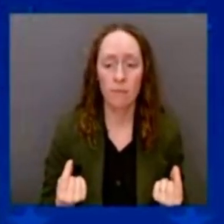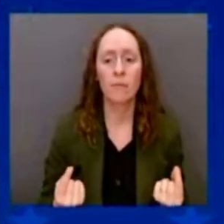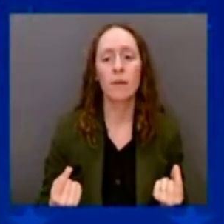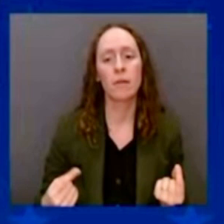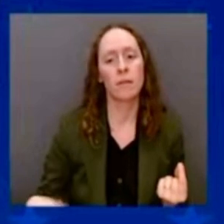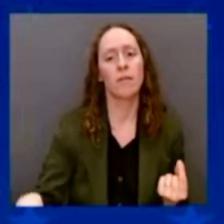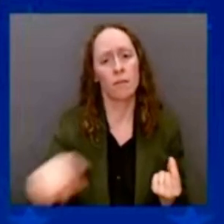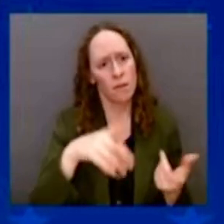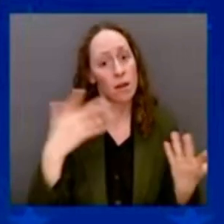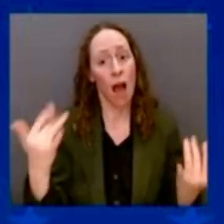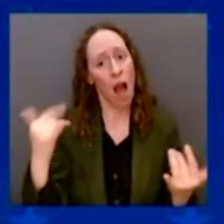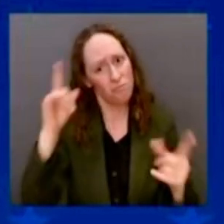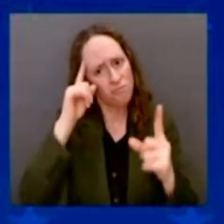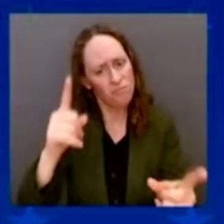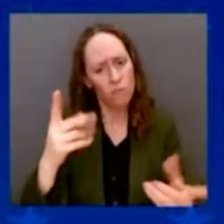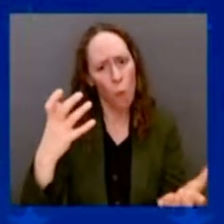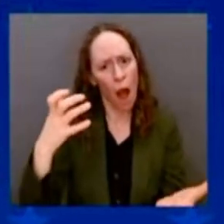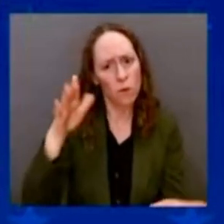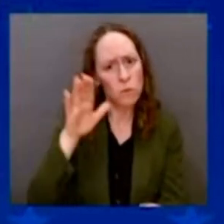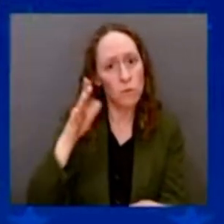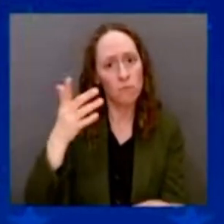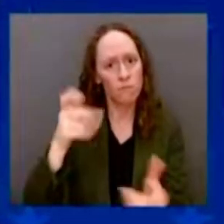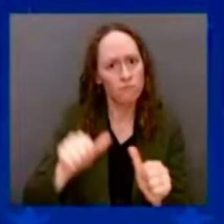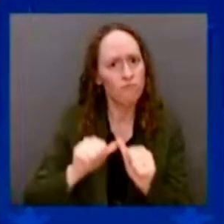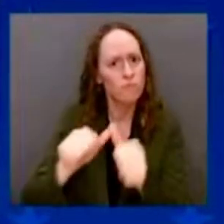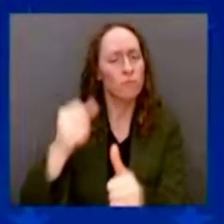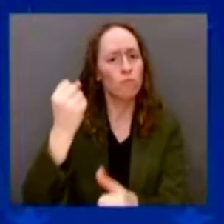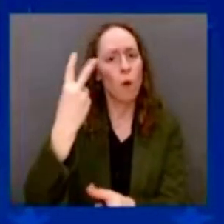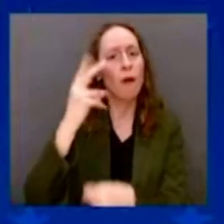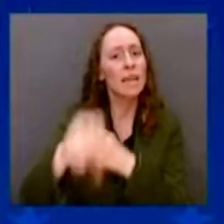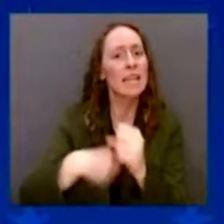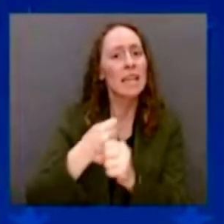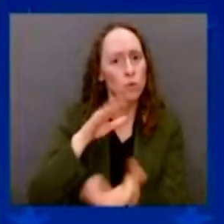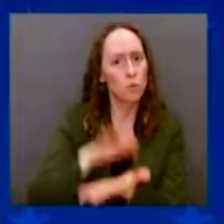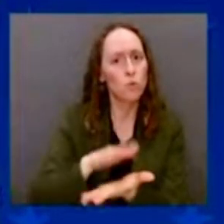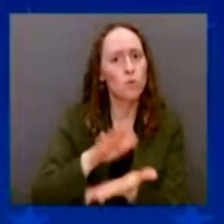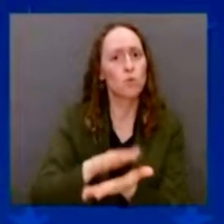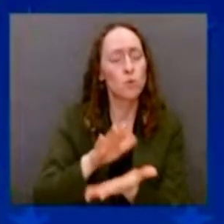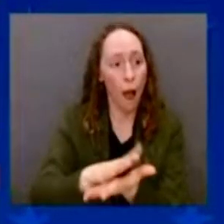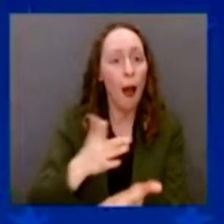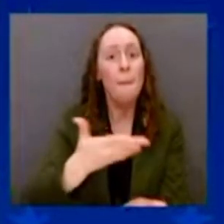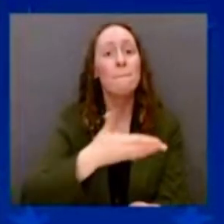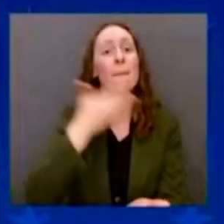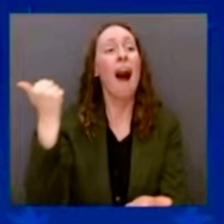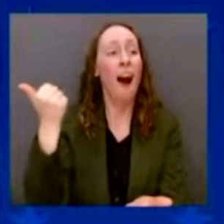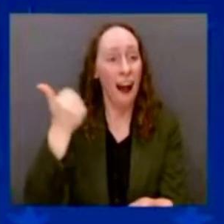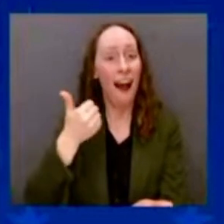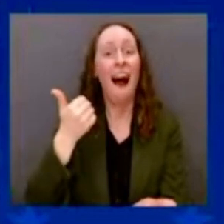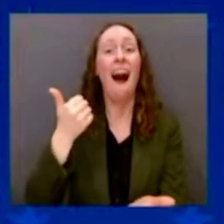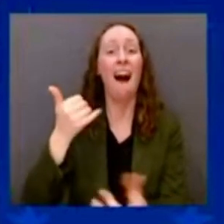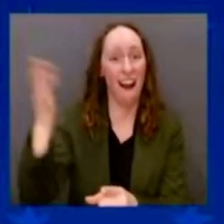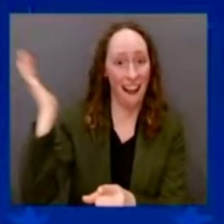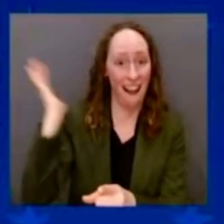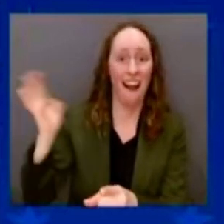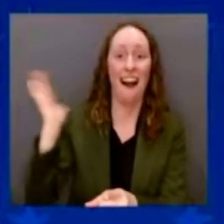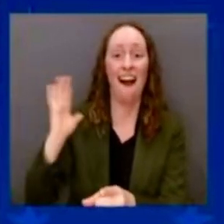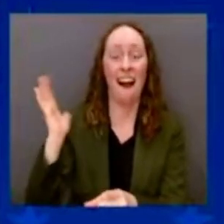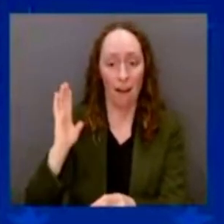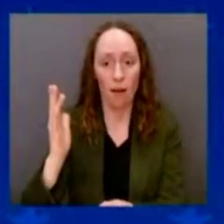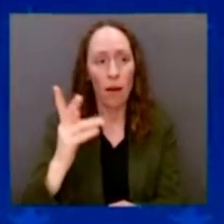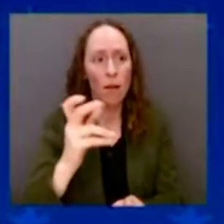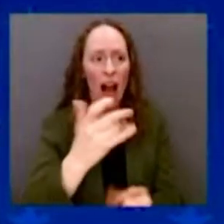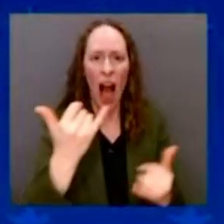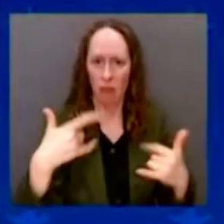It was a game-changer. But the rest of the world is caught up. We all know 12 years is not enough to succeed in the